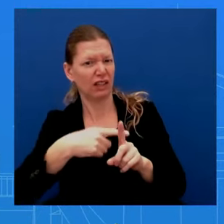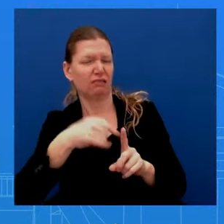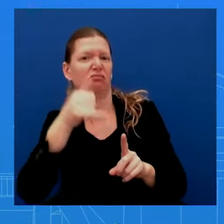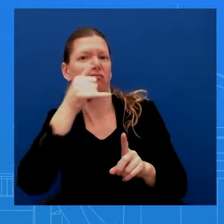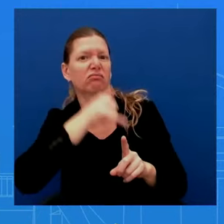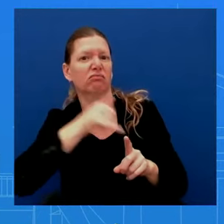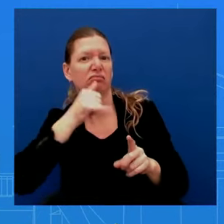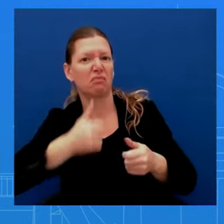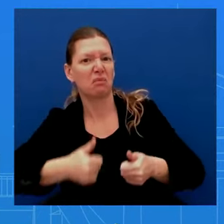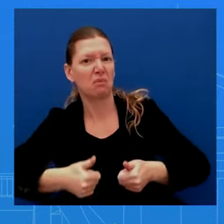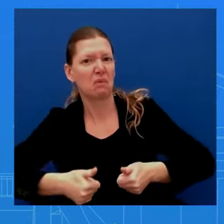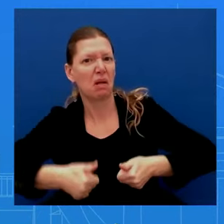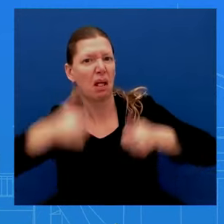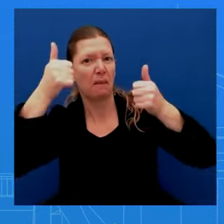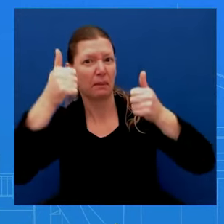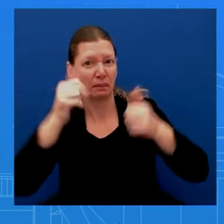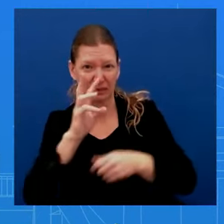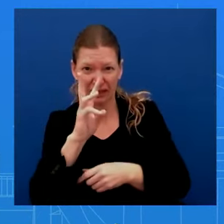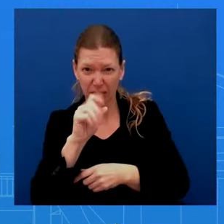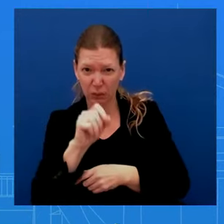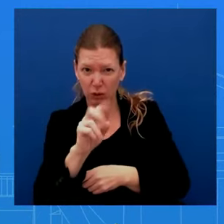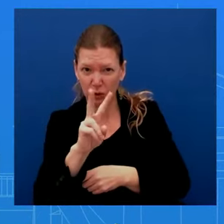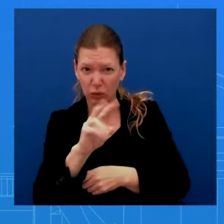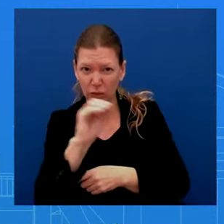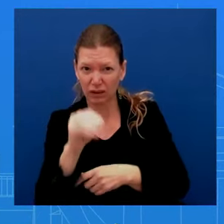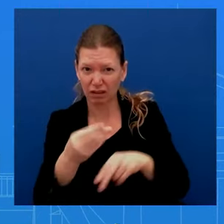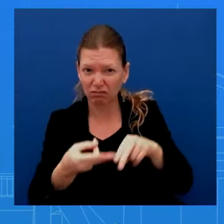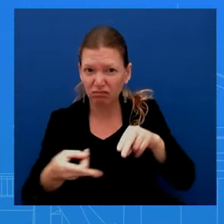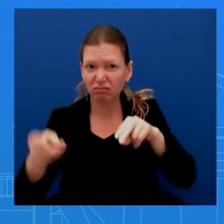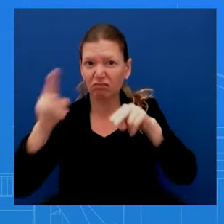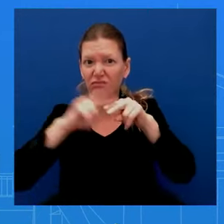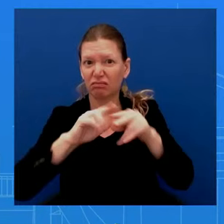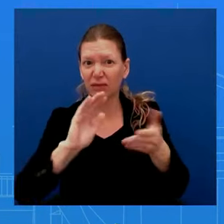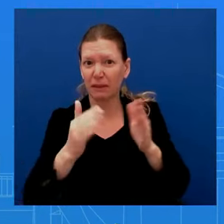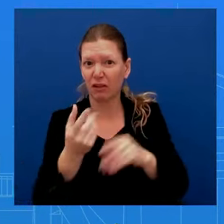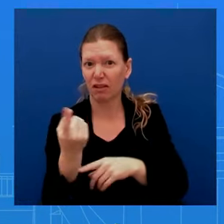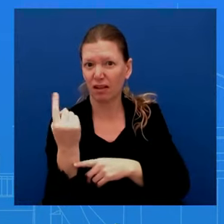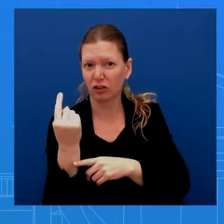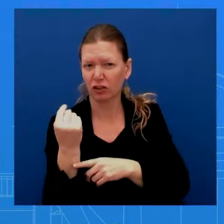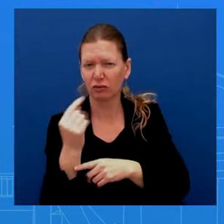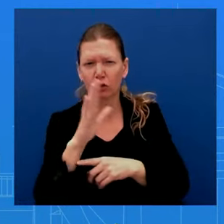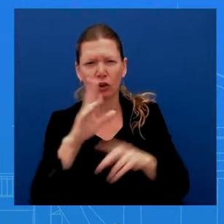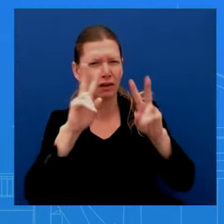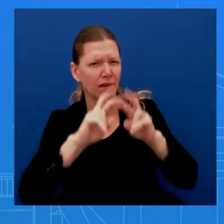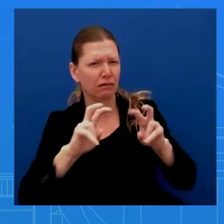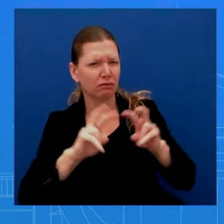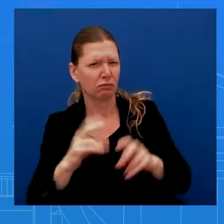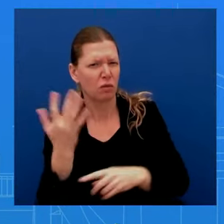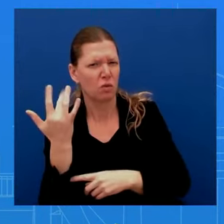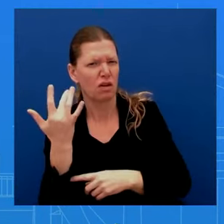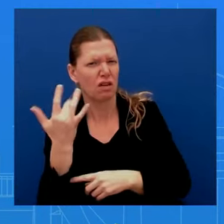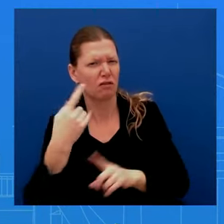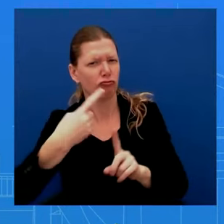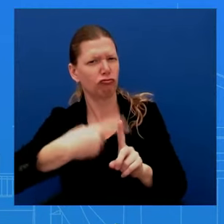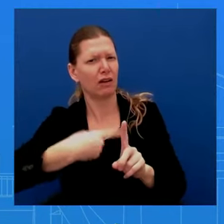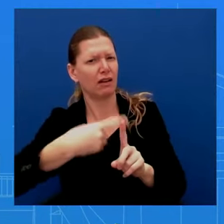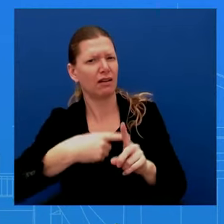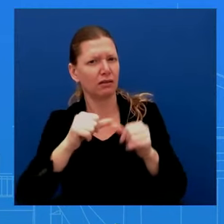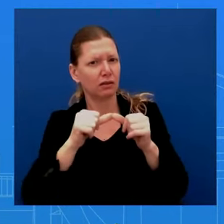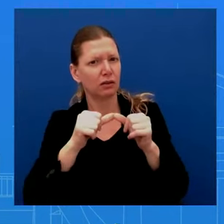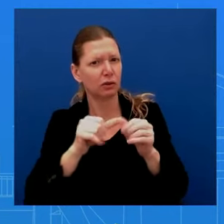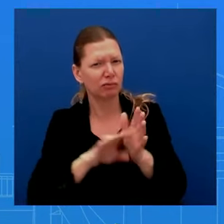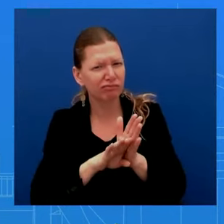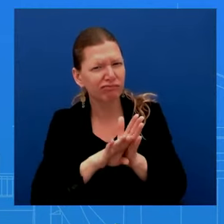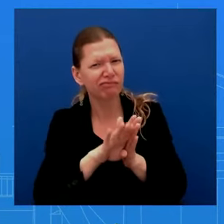last year. What's your analysis about why rent continues to be a driver of